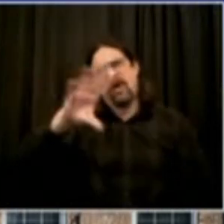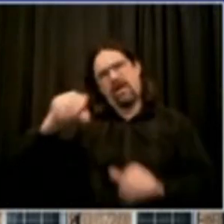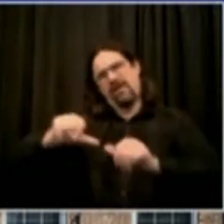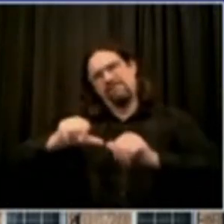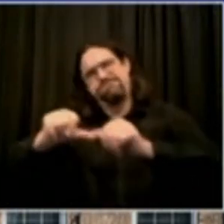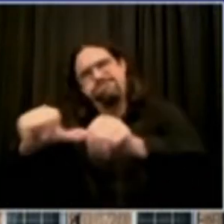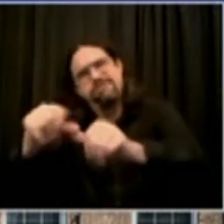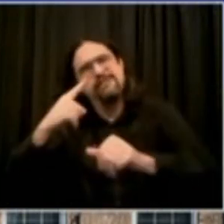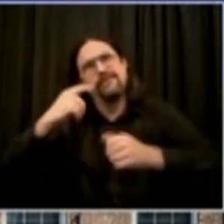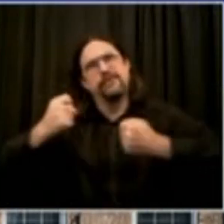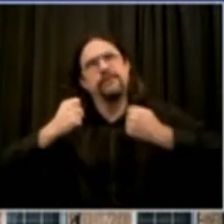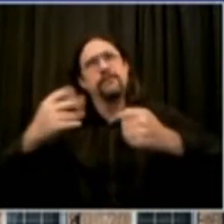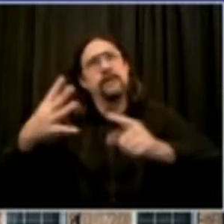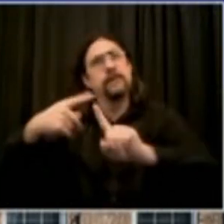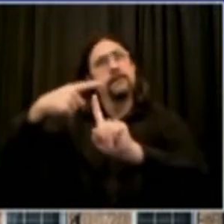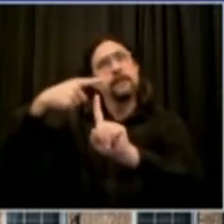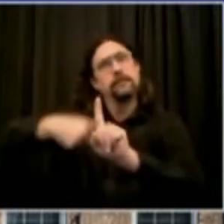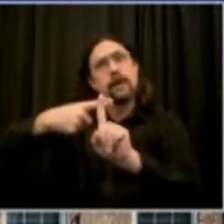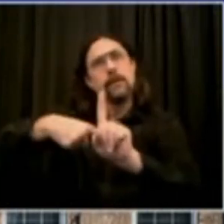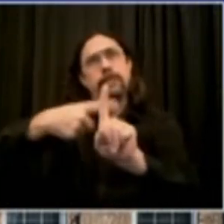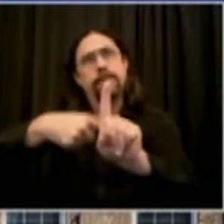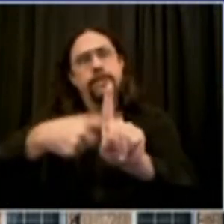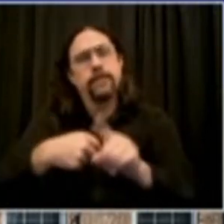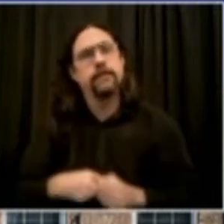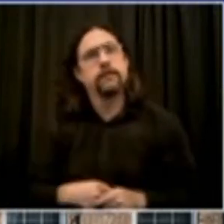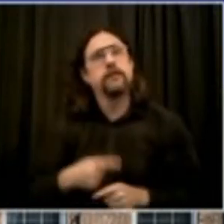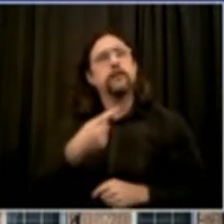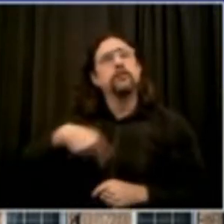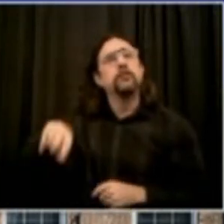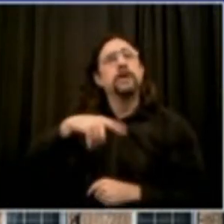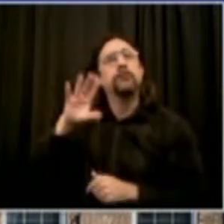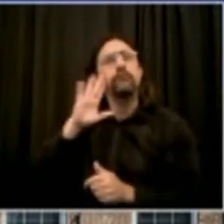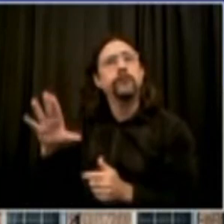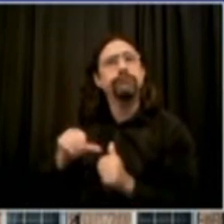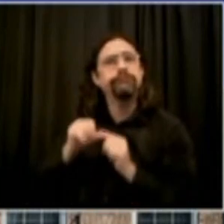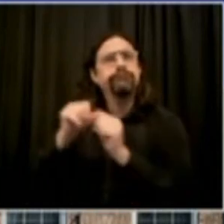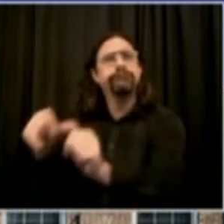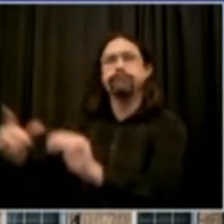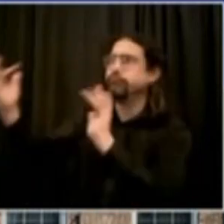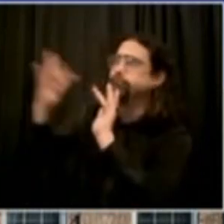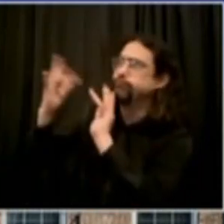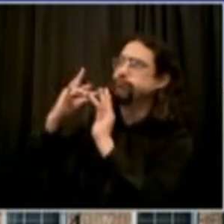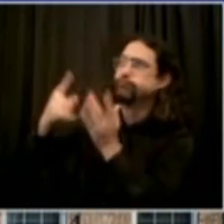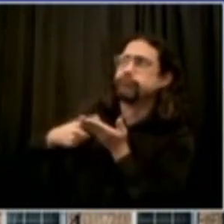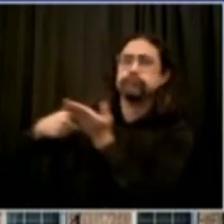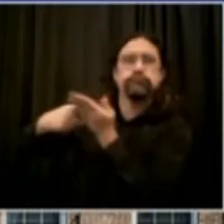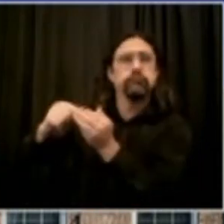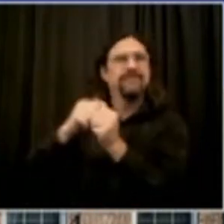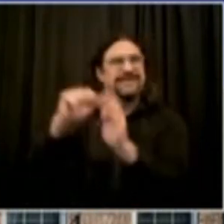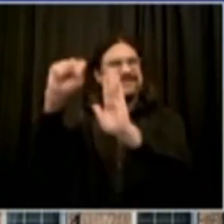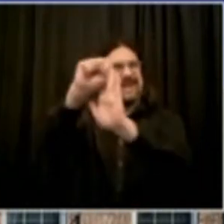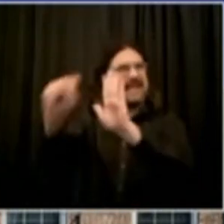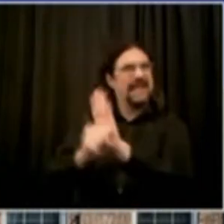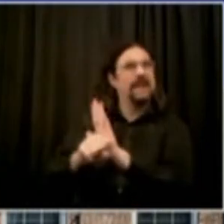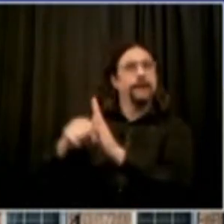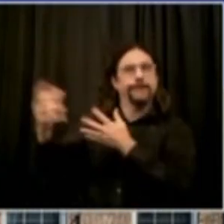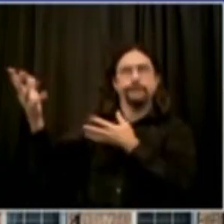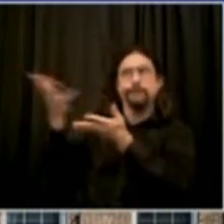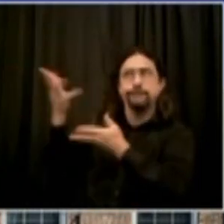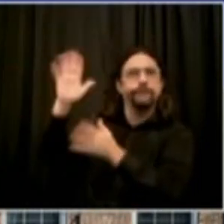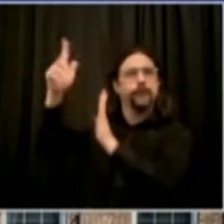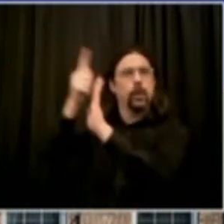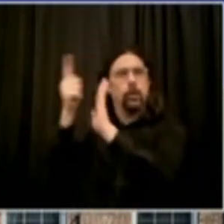on that front. Now, let's talk about so much has happened last few days with the storm that hit this city,